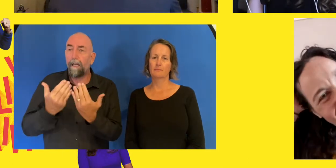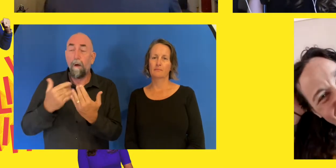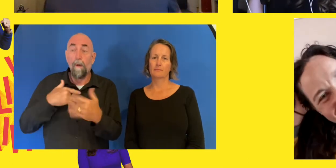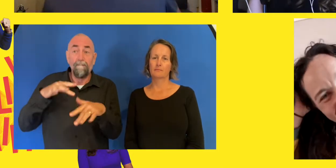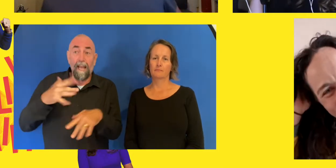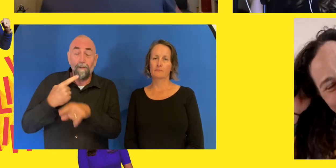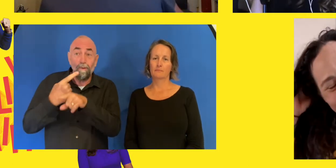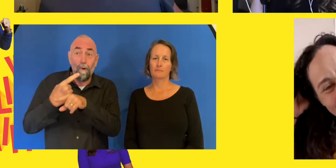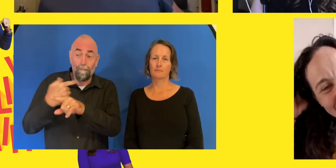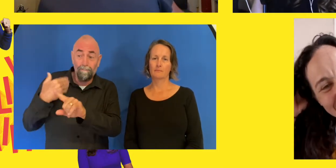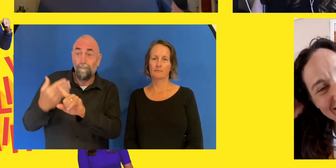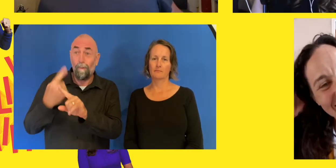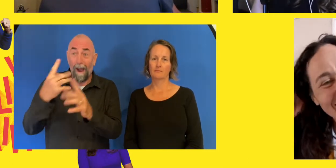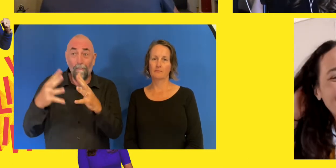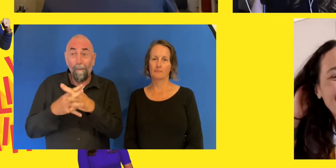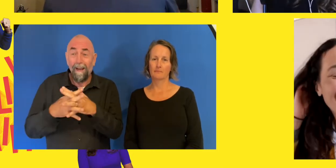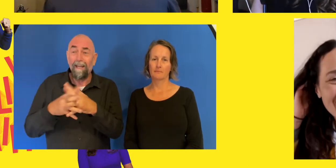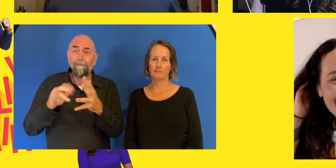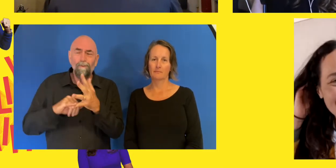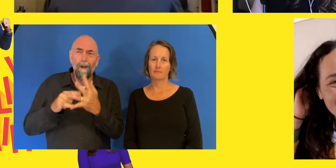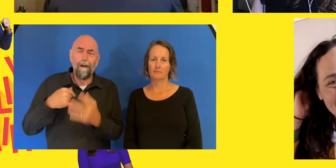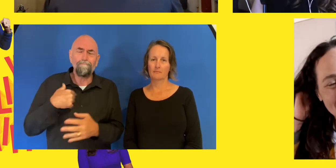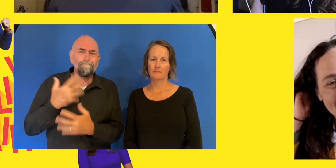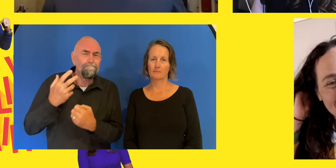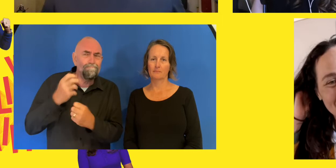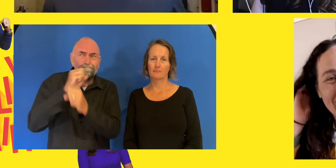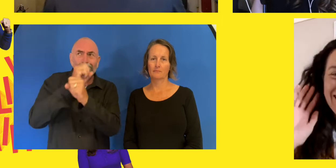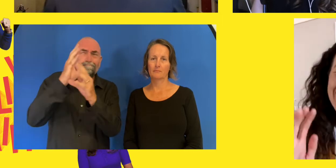You know what? I think that you're allowed to.